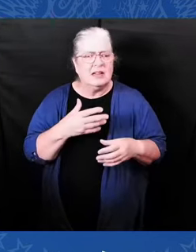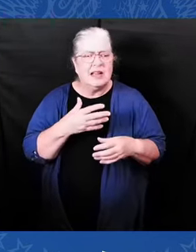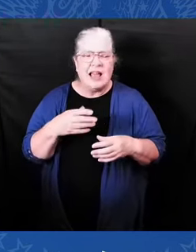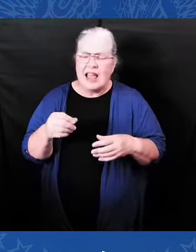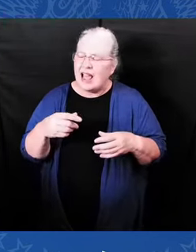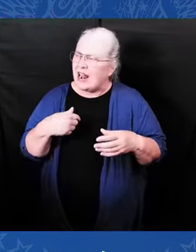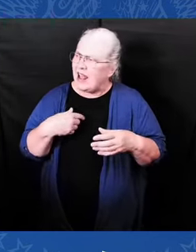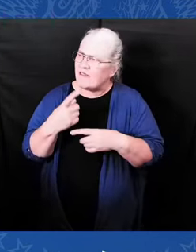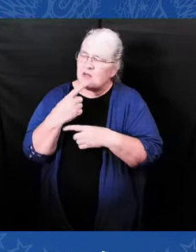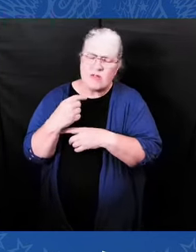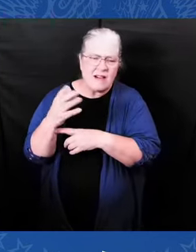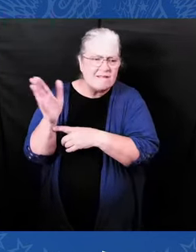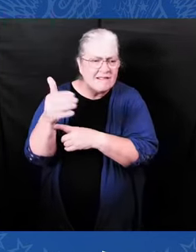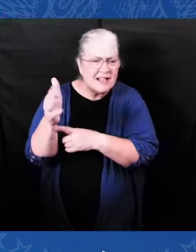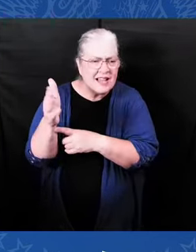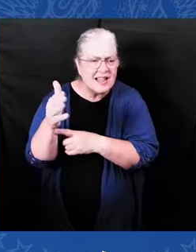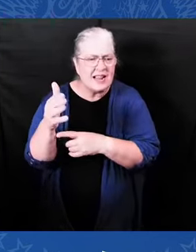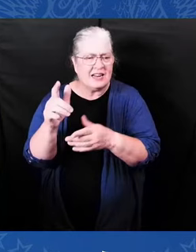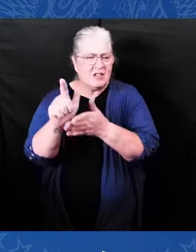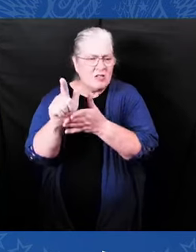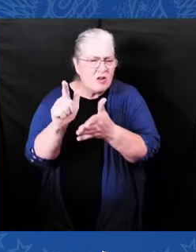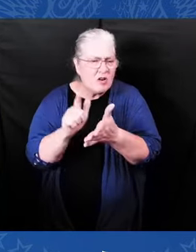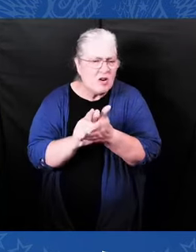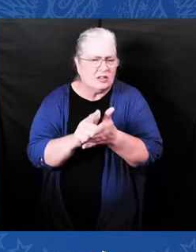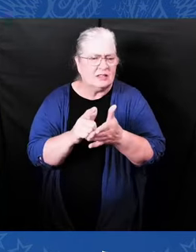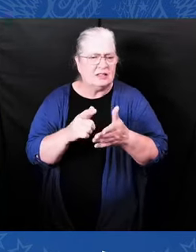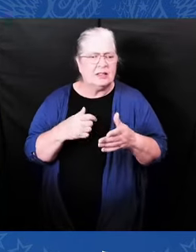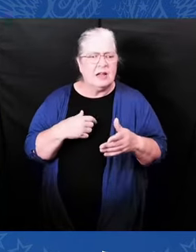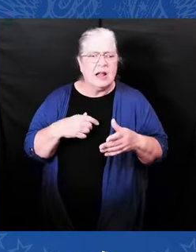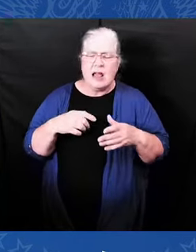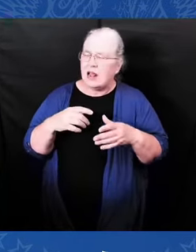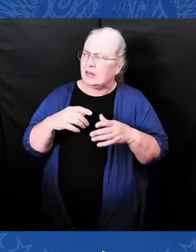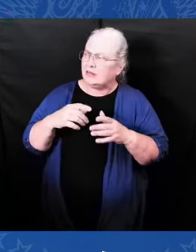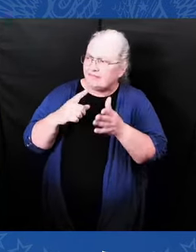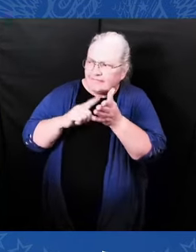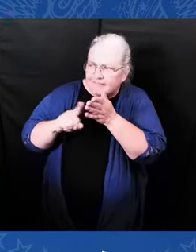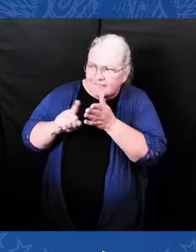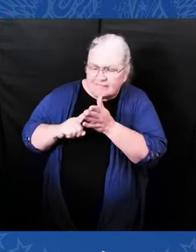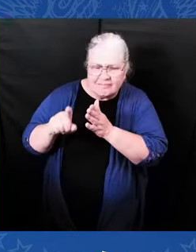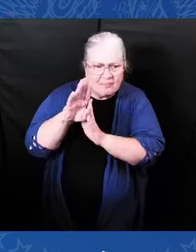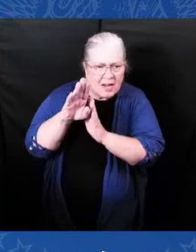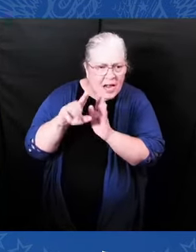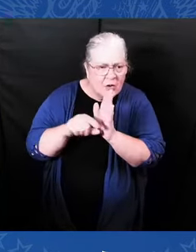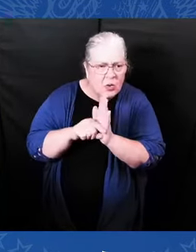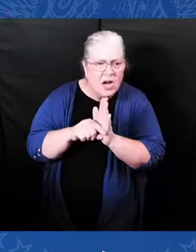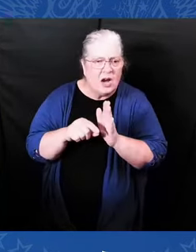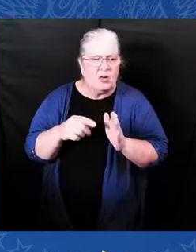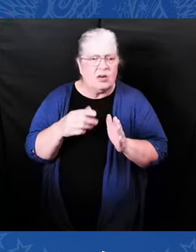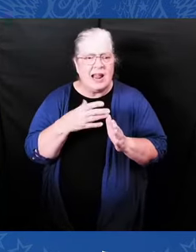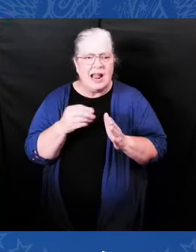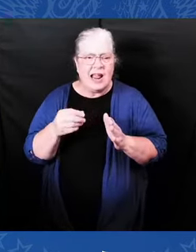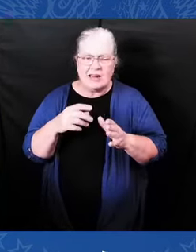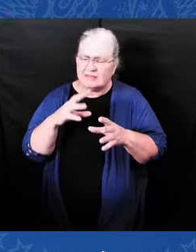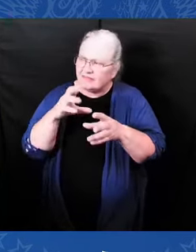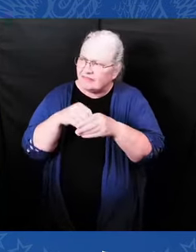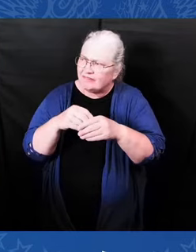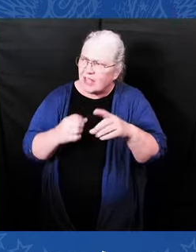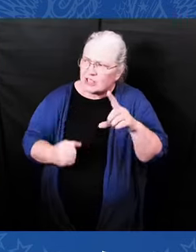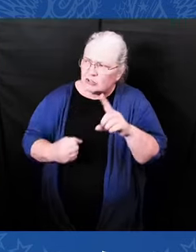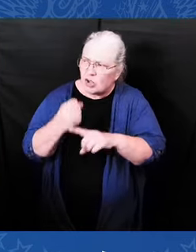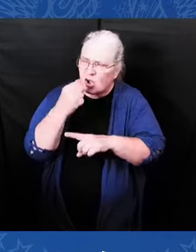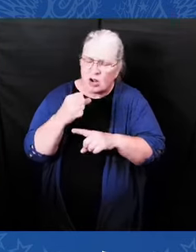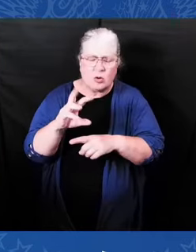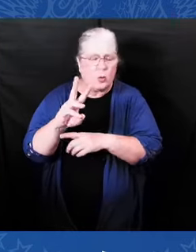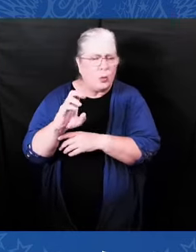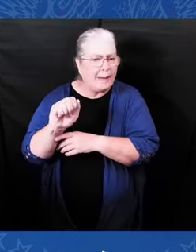And CBC, please let us just take a moment to call out the hypocrisy that while